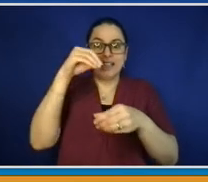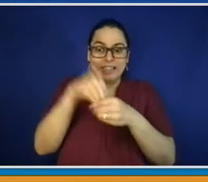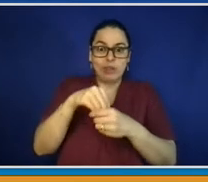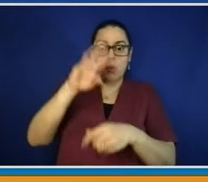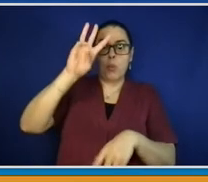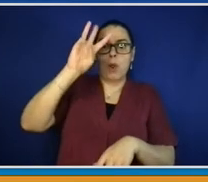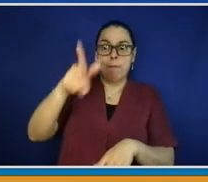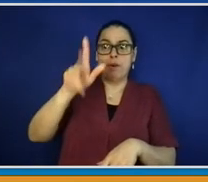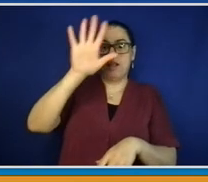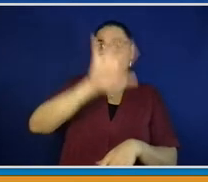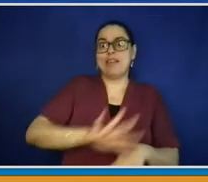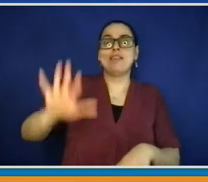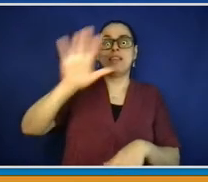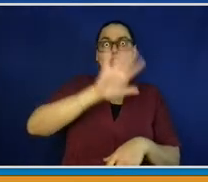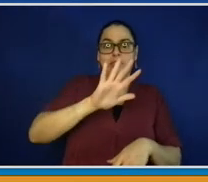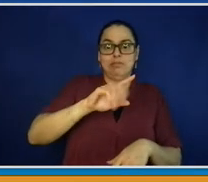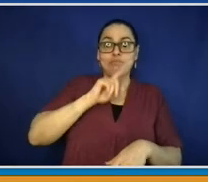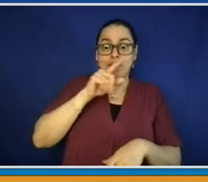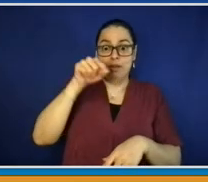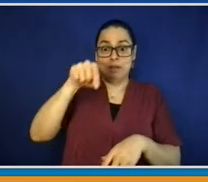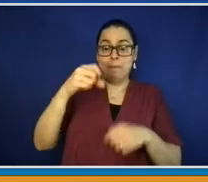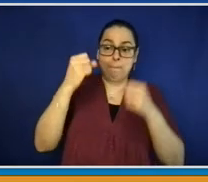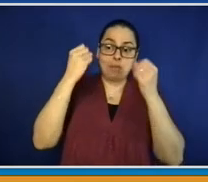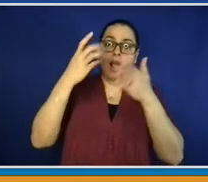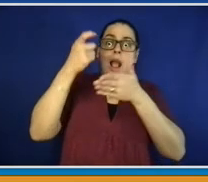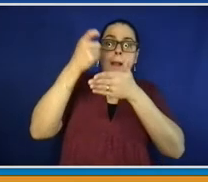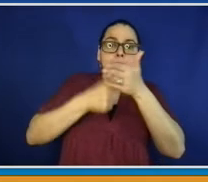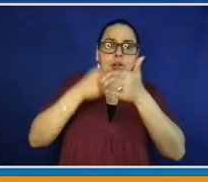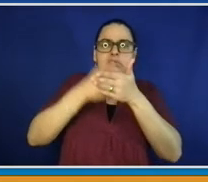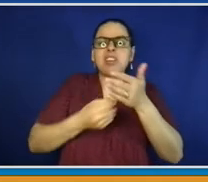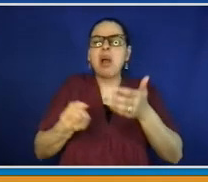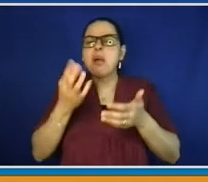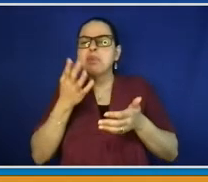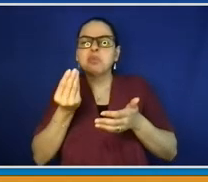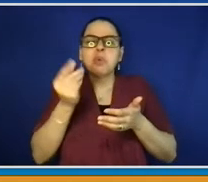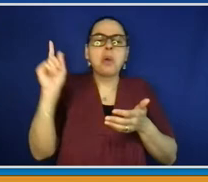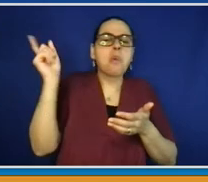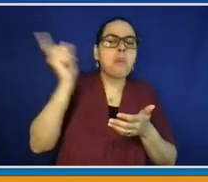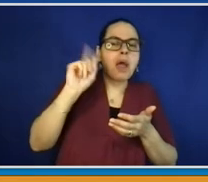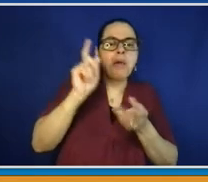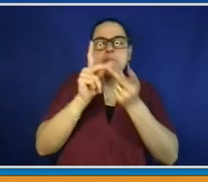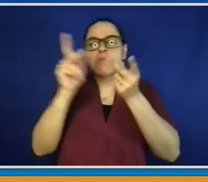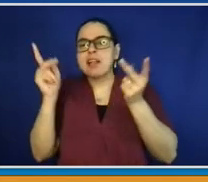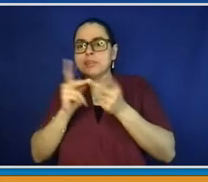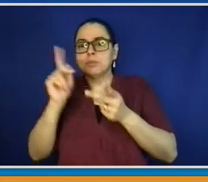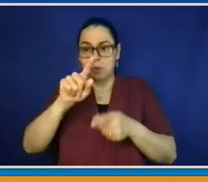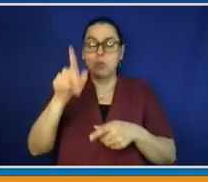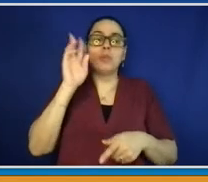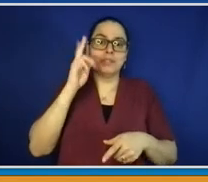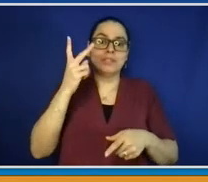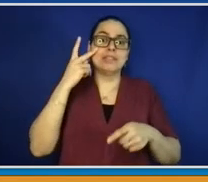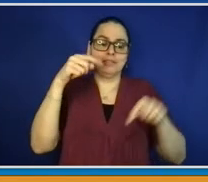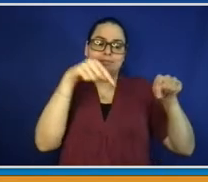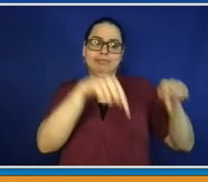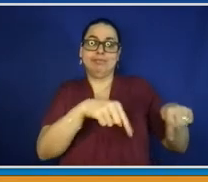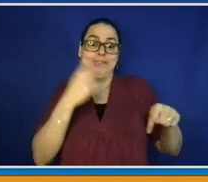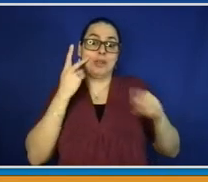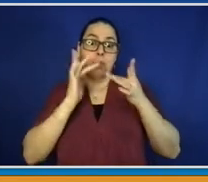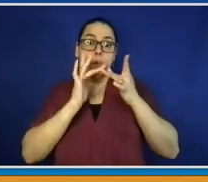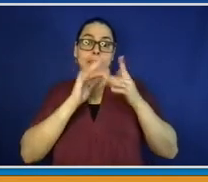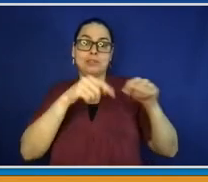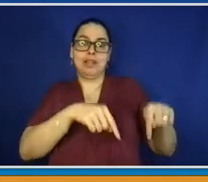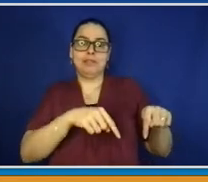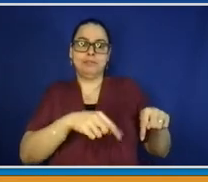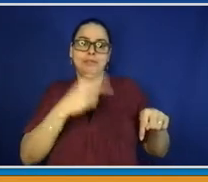of that at WPBID.com. And again, we are so thankful to go forward and beyond together. Thank you.